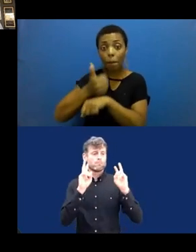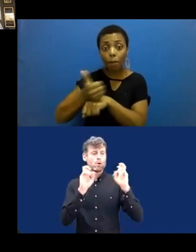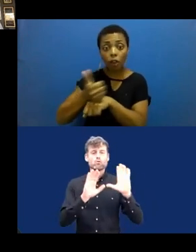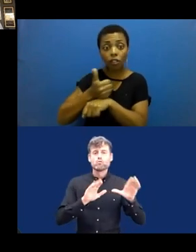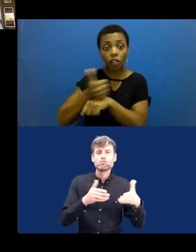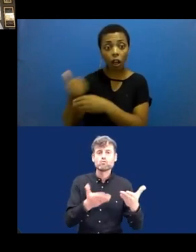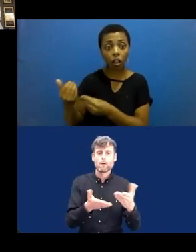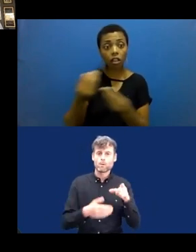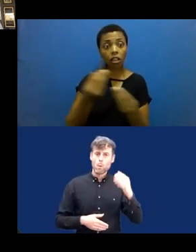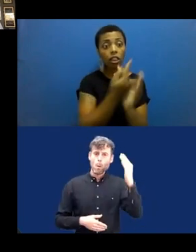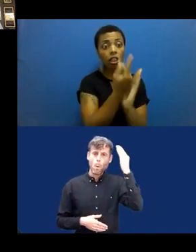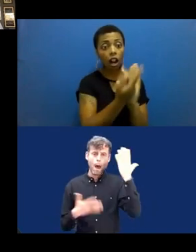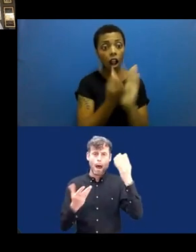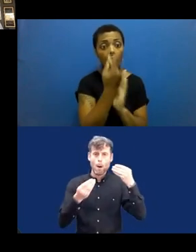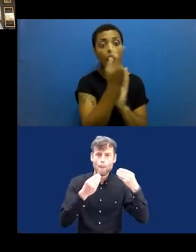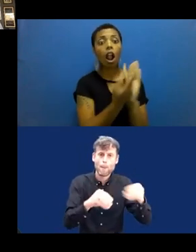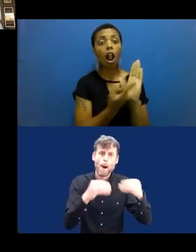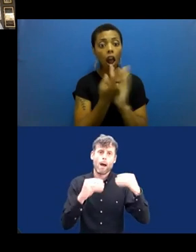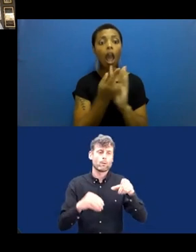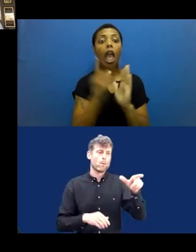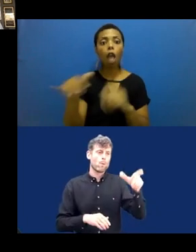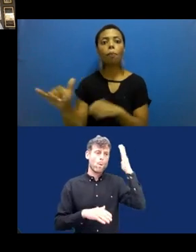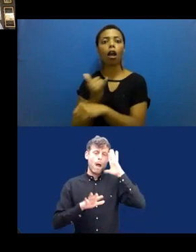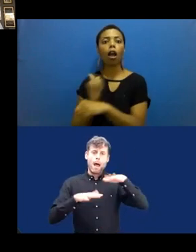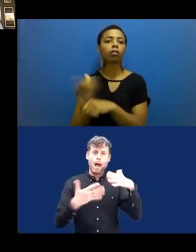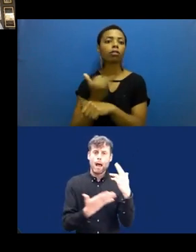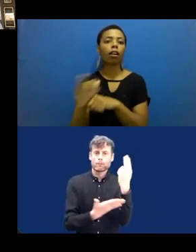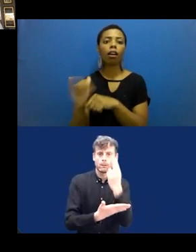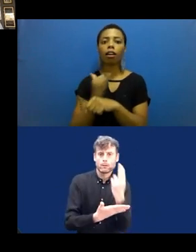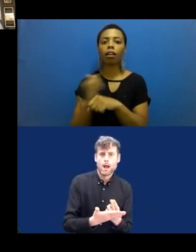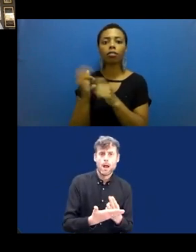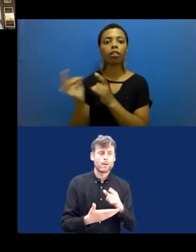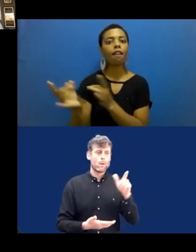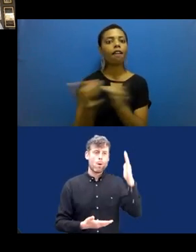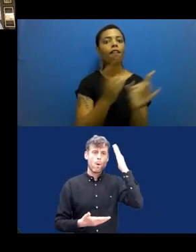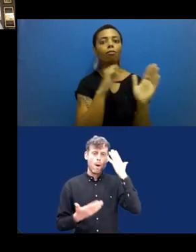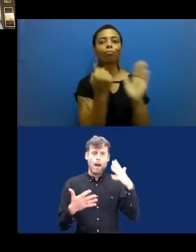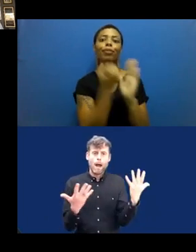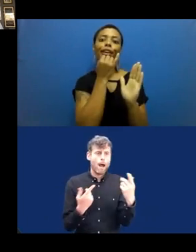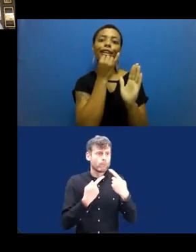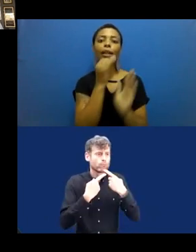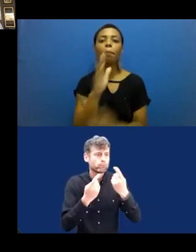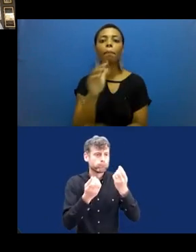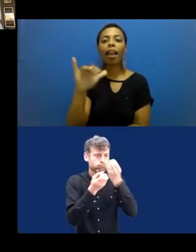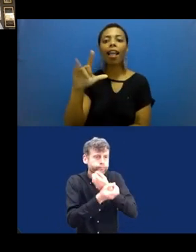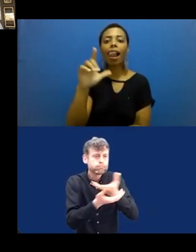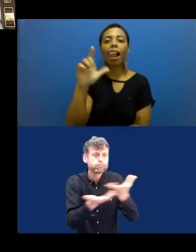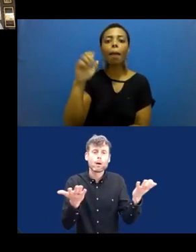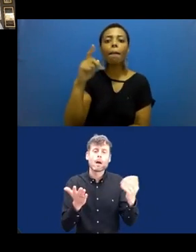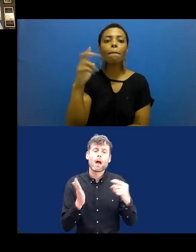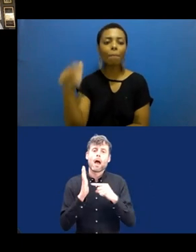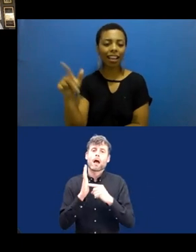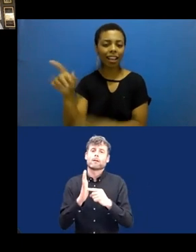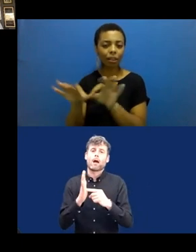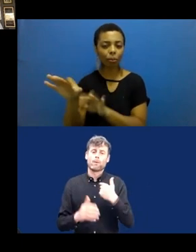marketing strategy, to build a brand too. The example is the mentioned Brightman 24 project. However,